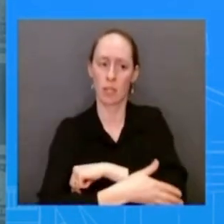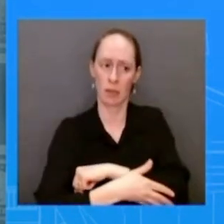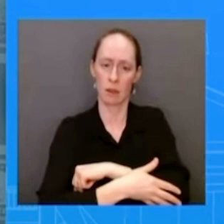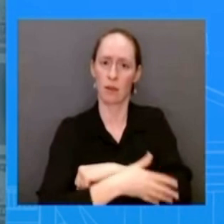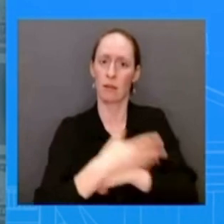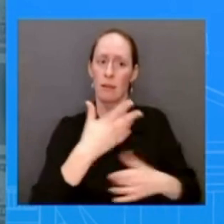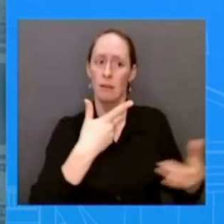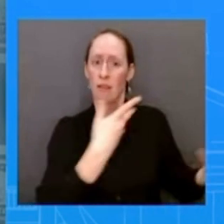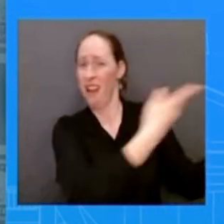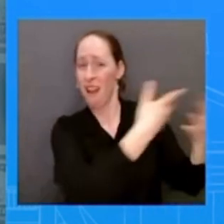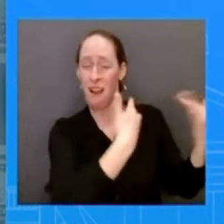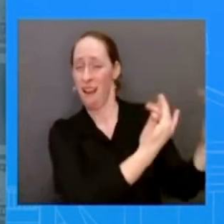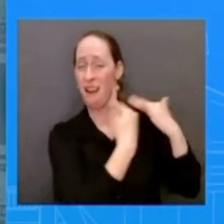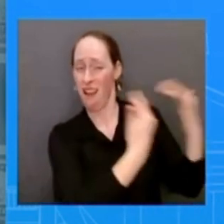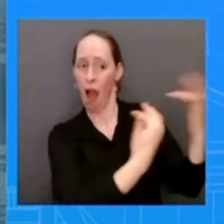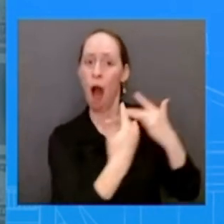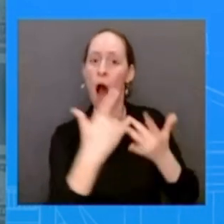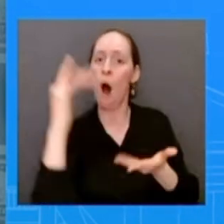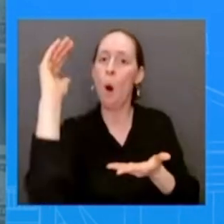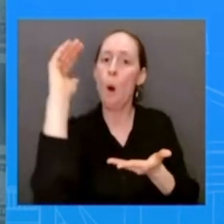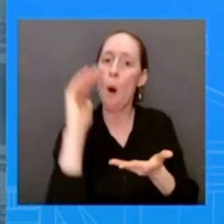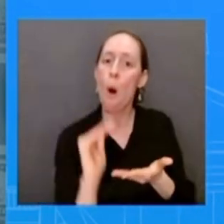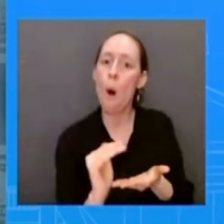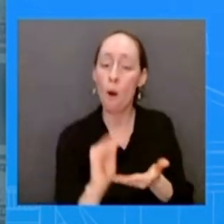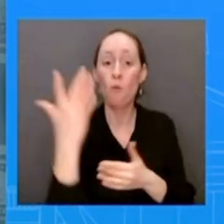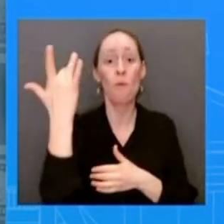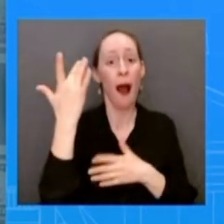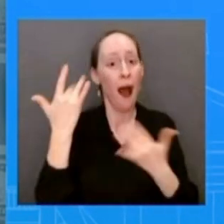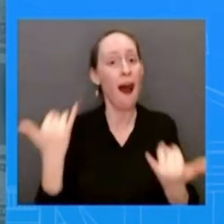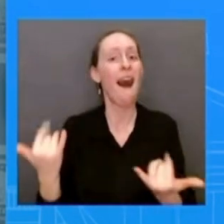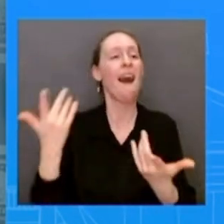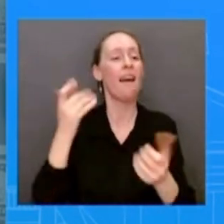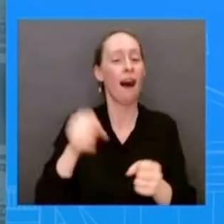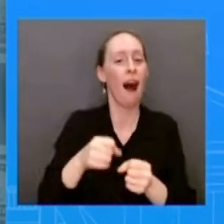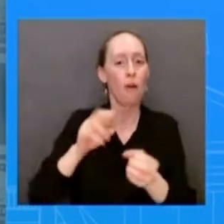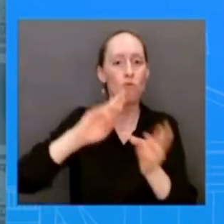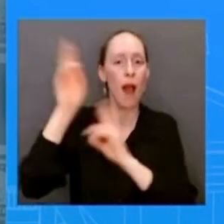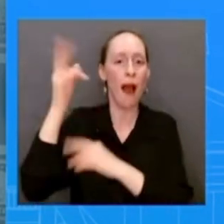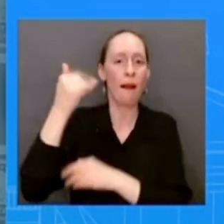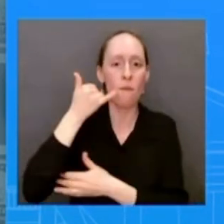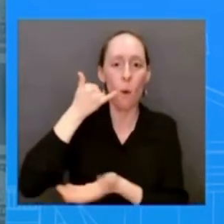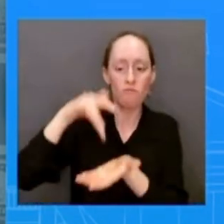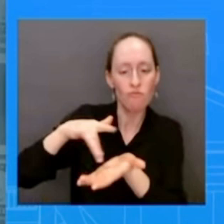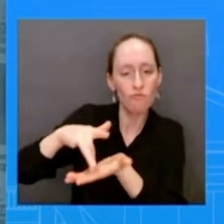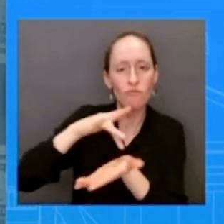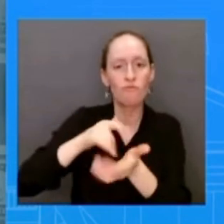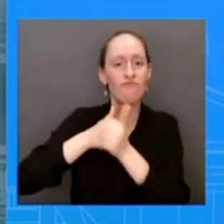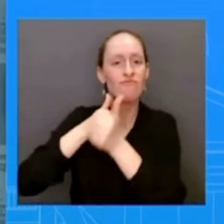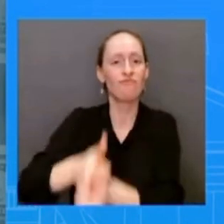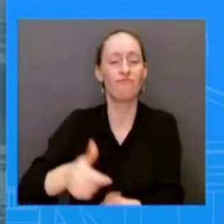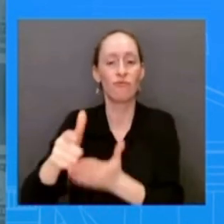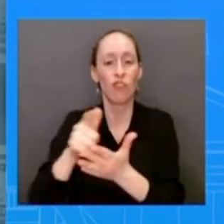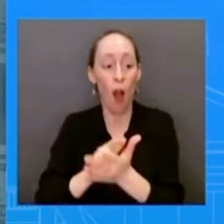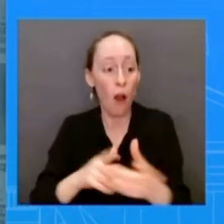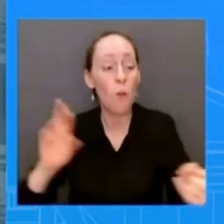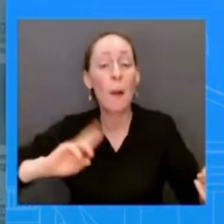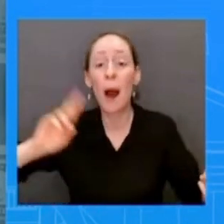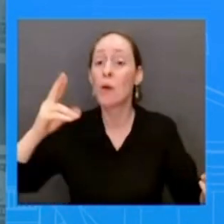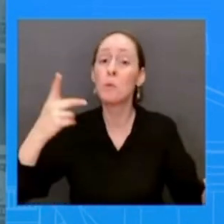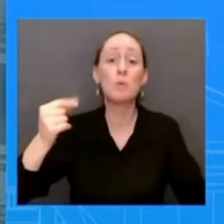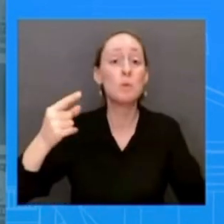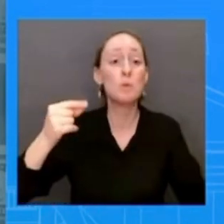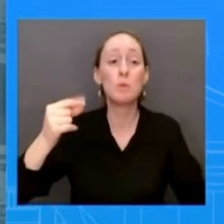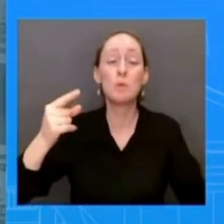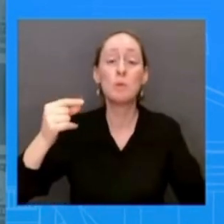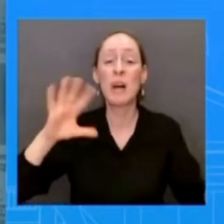again republicans are not doing anything they're doing political stunts and the president is actually taking action now he put forth a